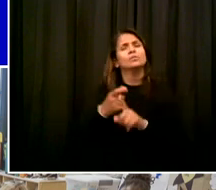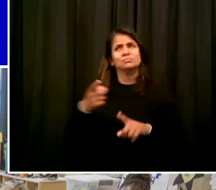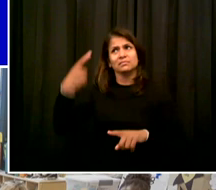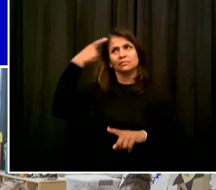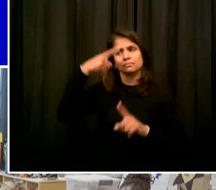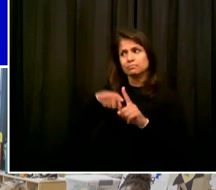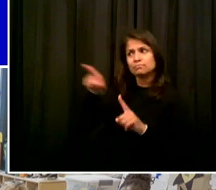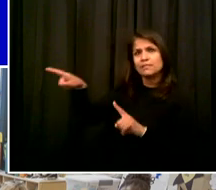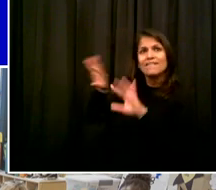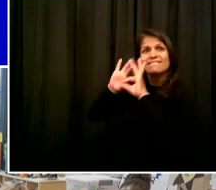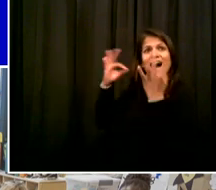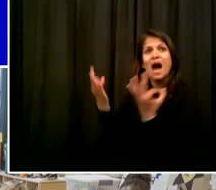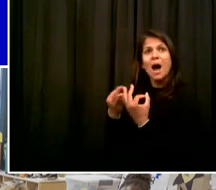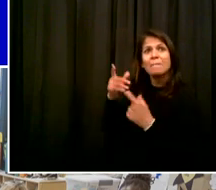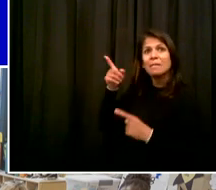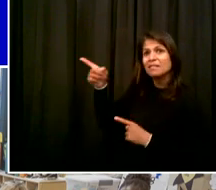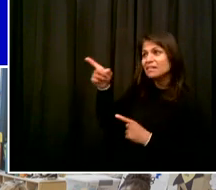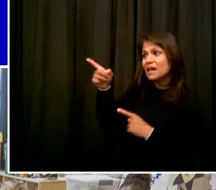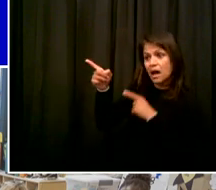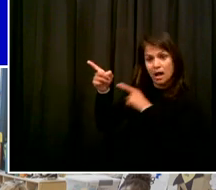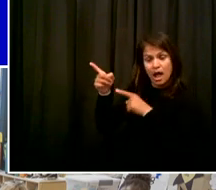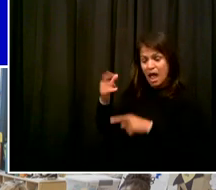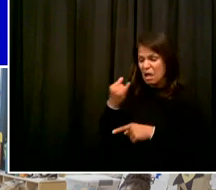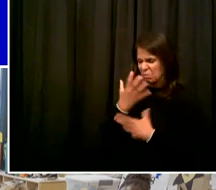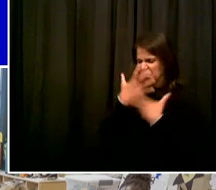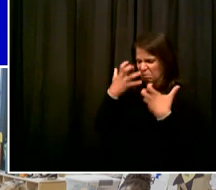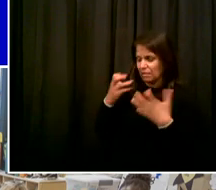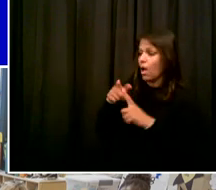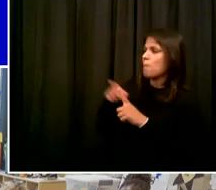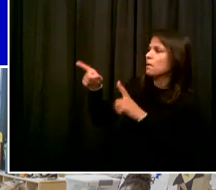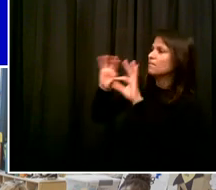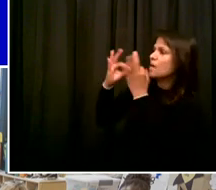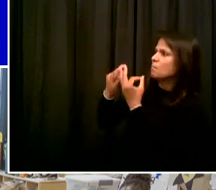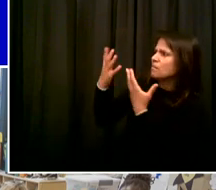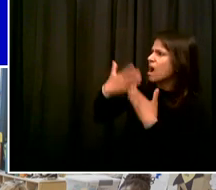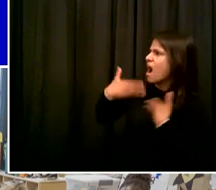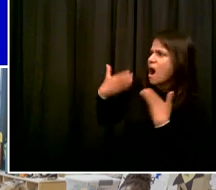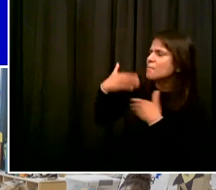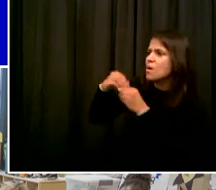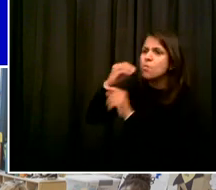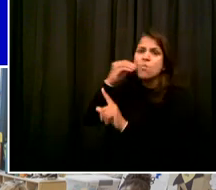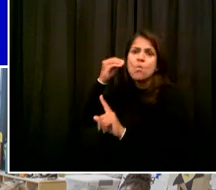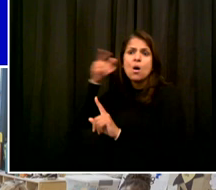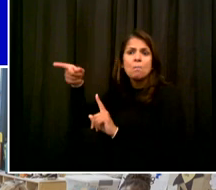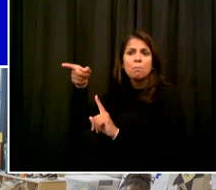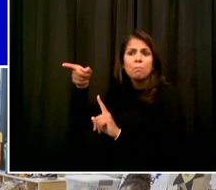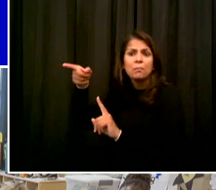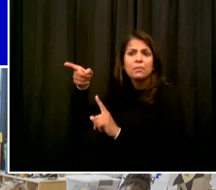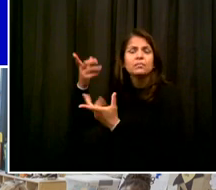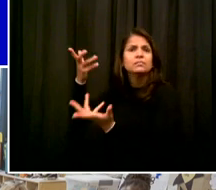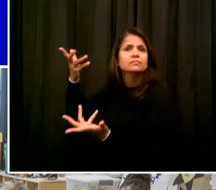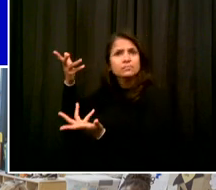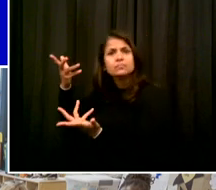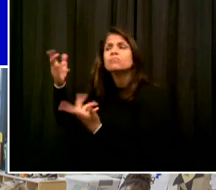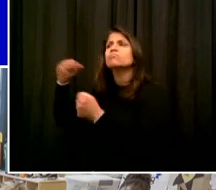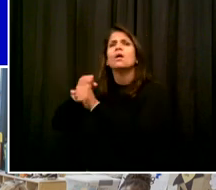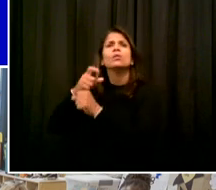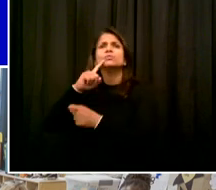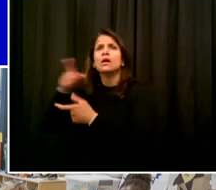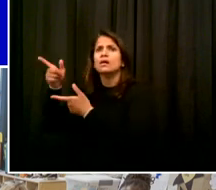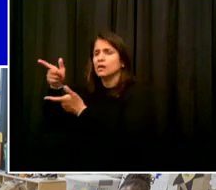for a new shirt or sneakers. And in New York City, we know that educating our kids,